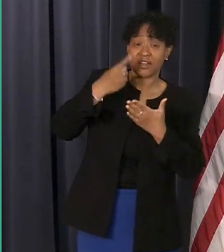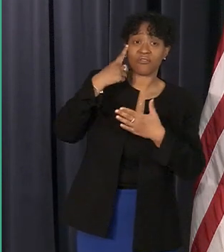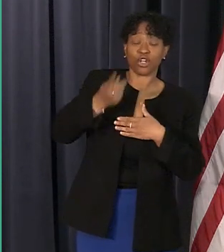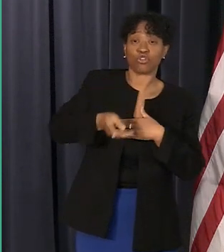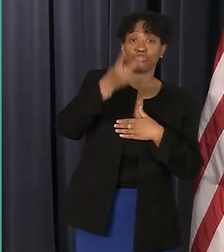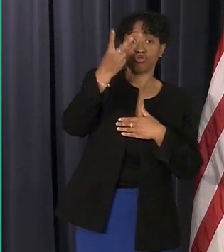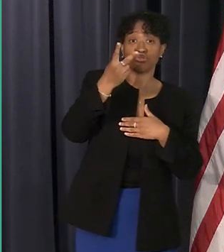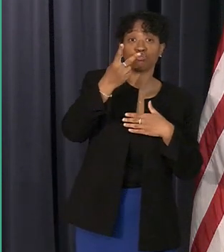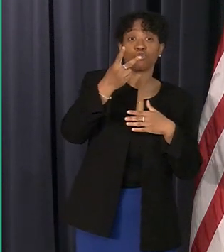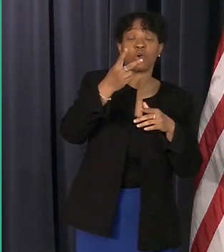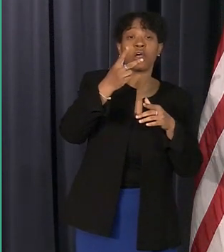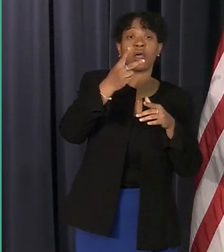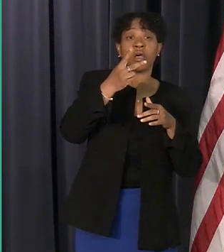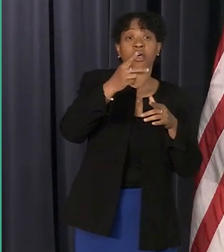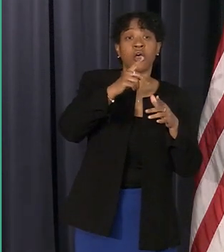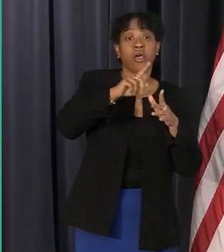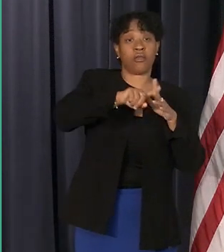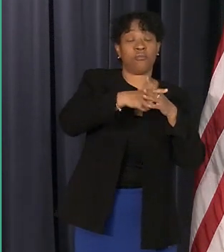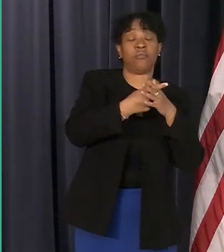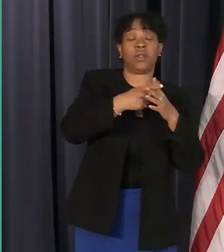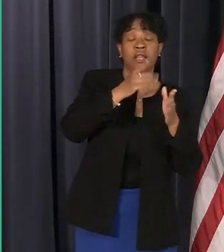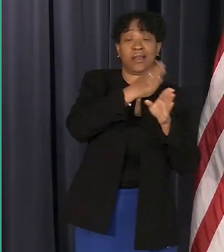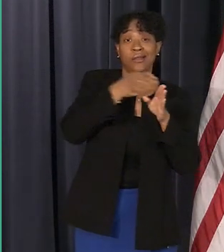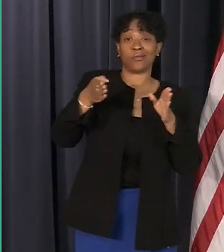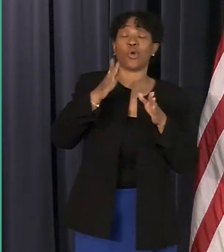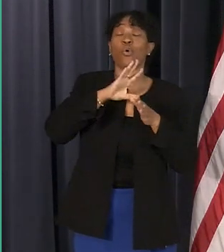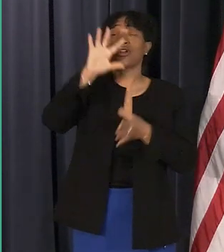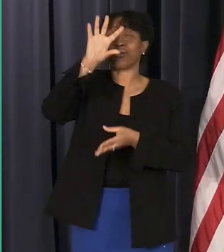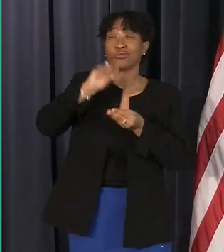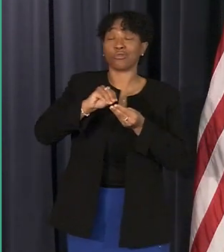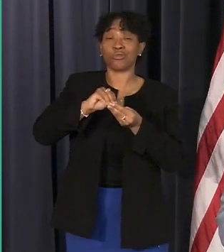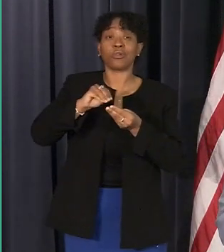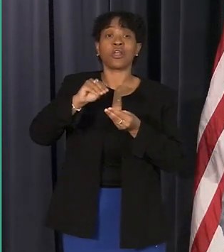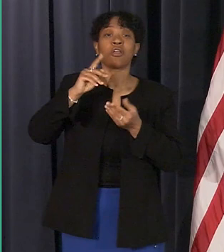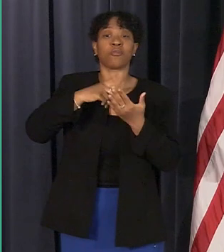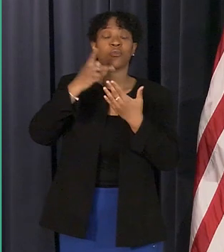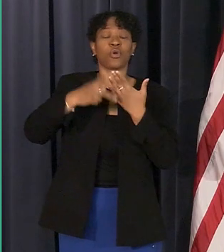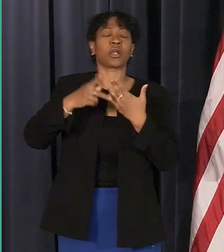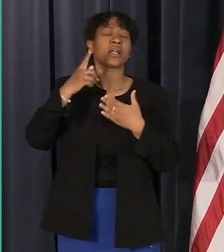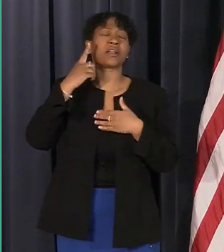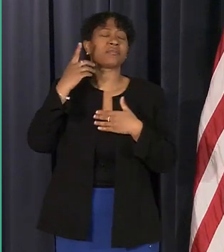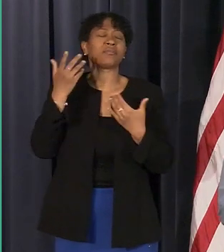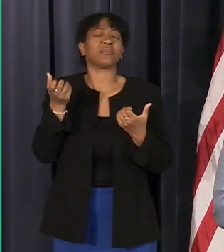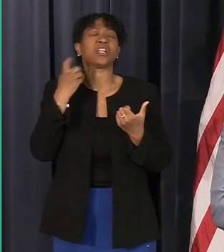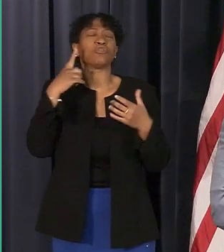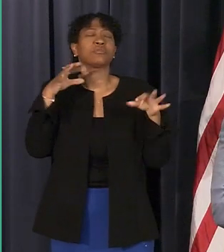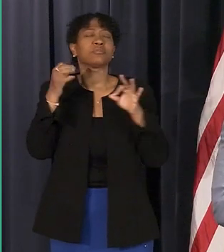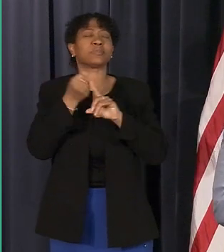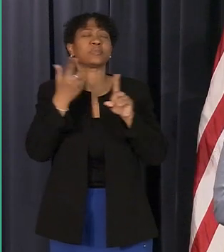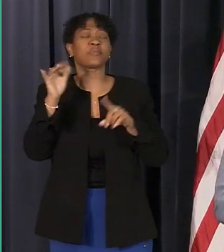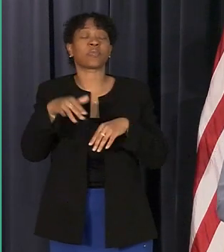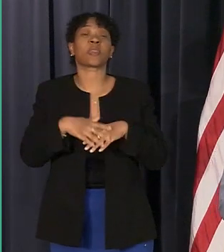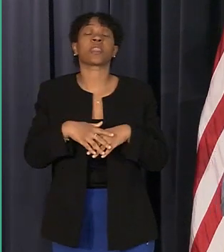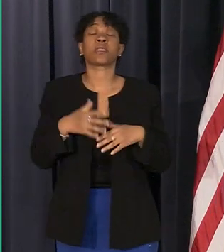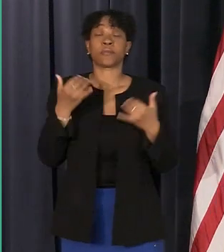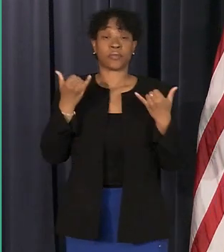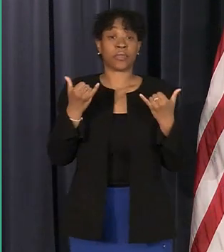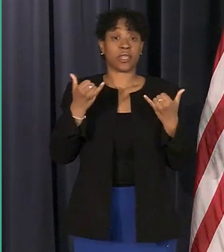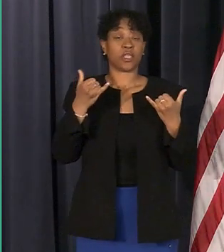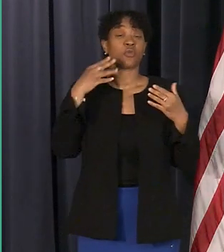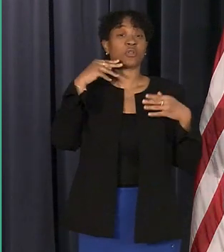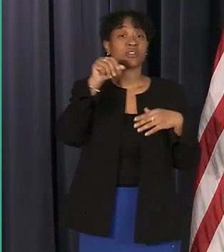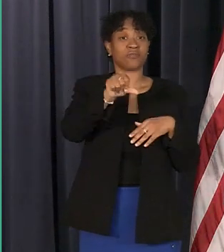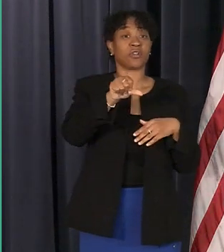pilot neighborhoods and then overall is the whole program 15 million how much is arpa funded right now what's what's funded is the pilot